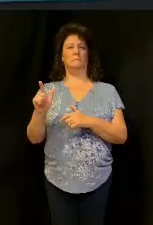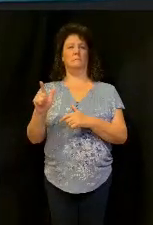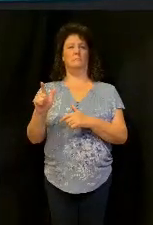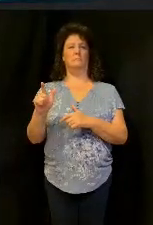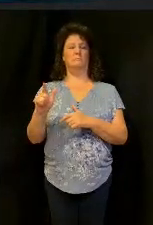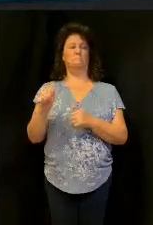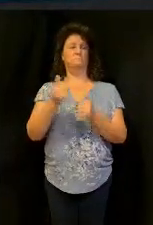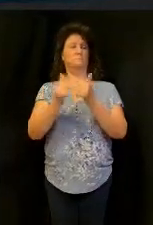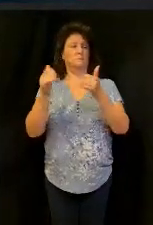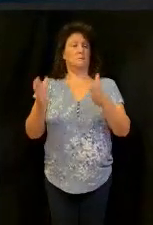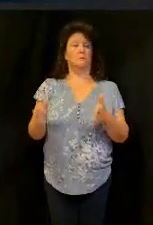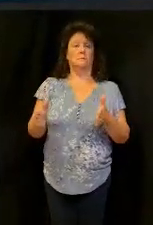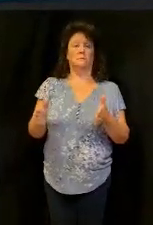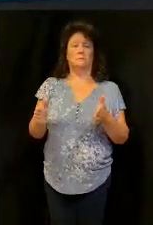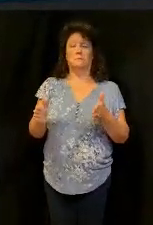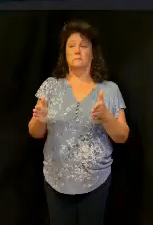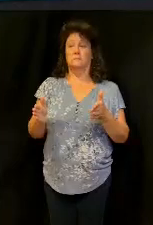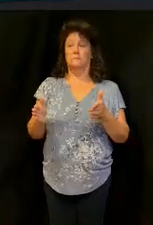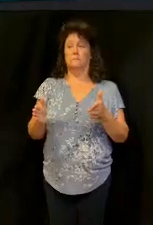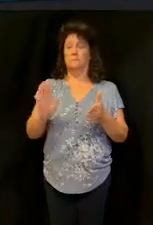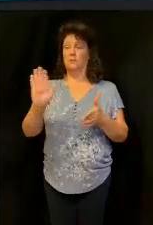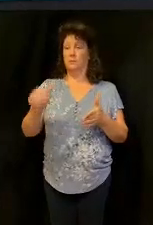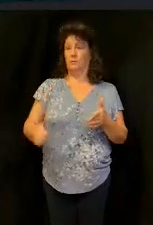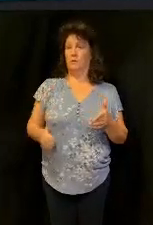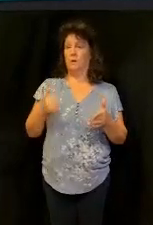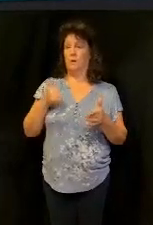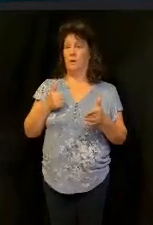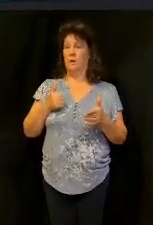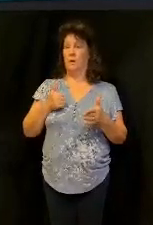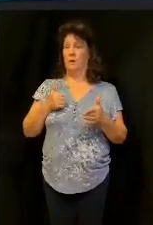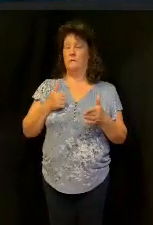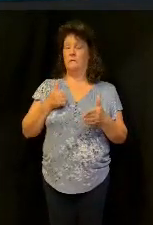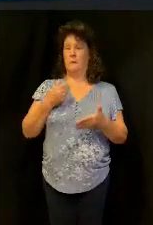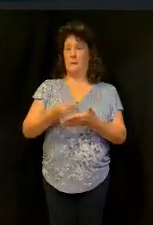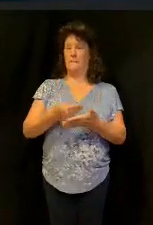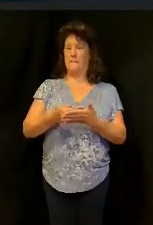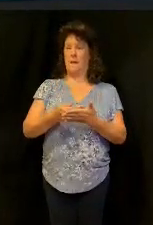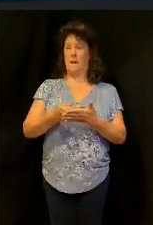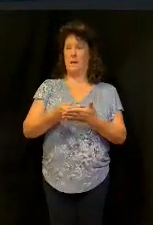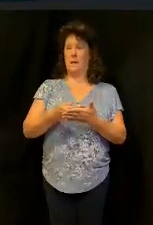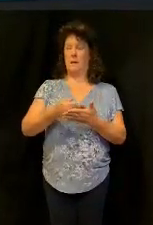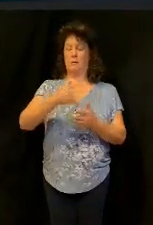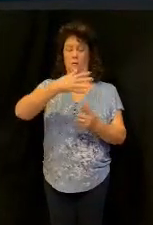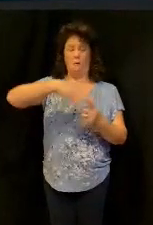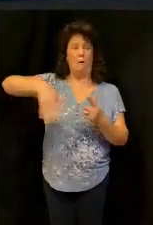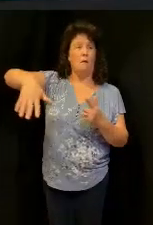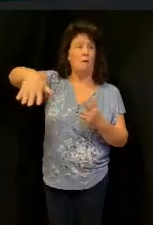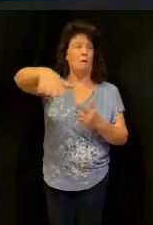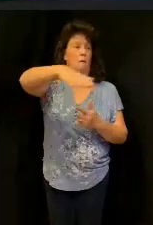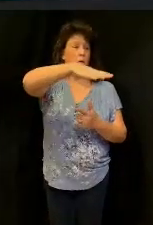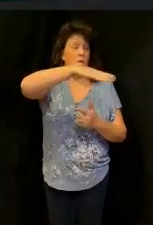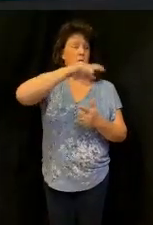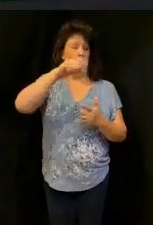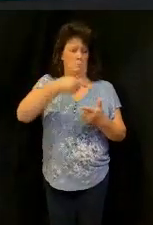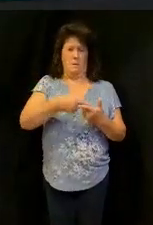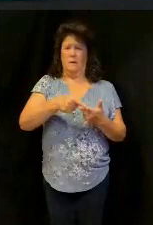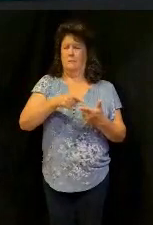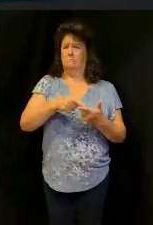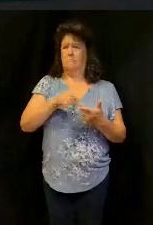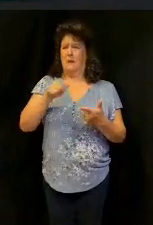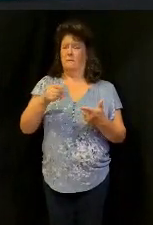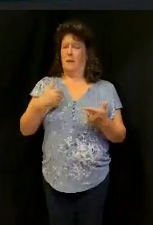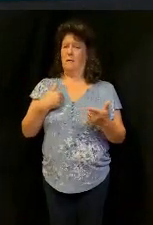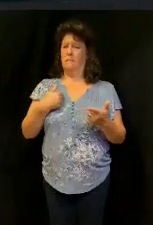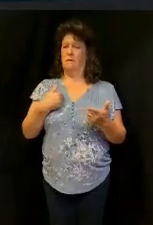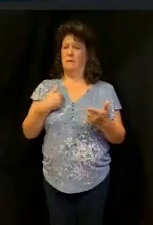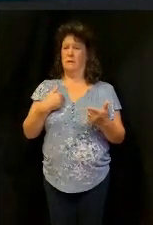it's, it's, listen here, your life revolves around it, you gotta have it, right, you work hard for it,